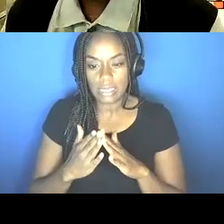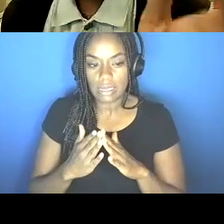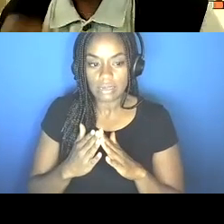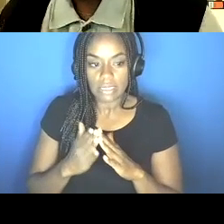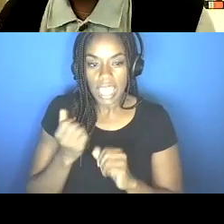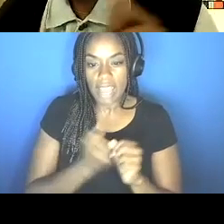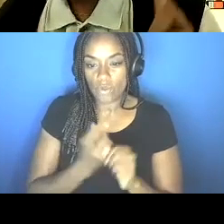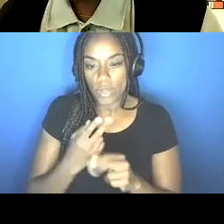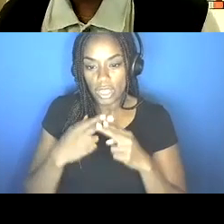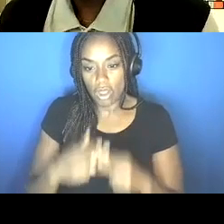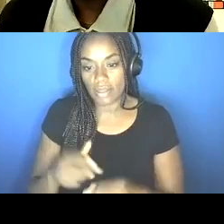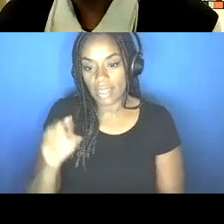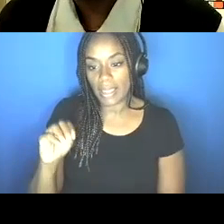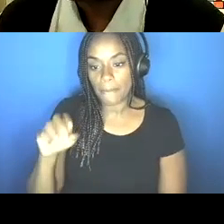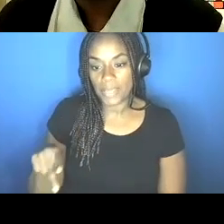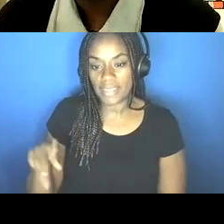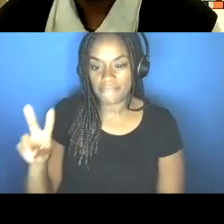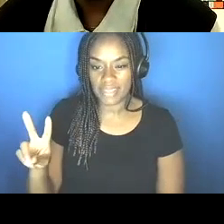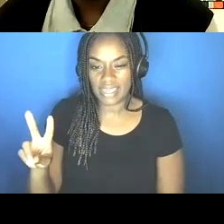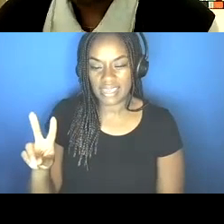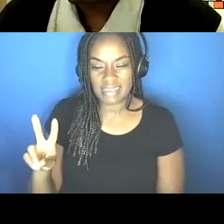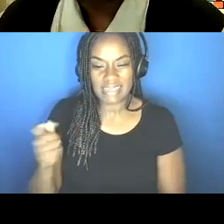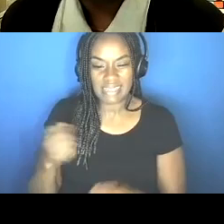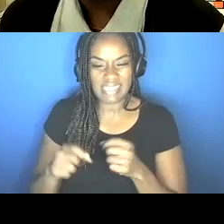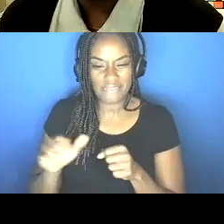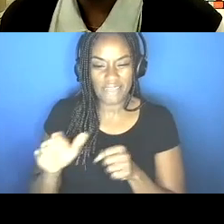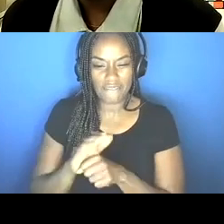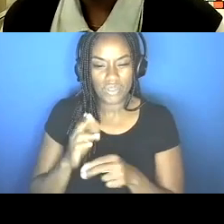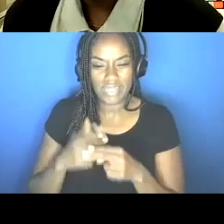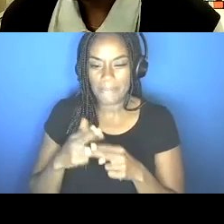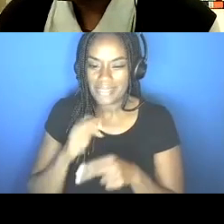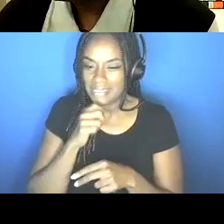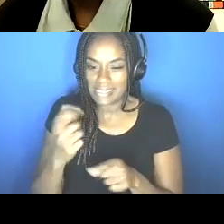instead of this full name that inaccurately captures or describes this virus.